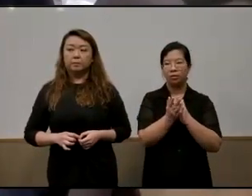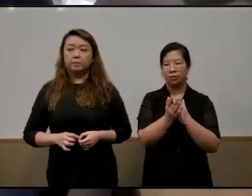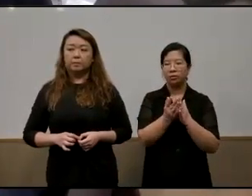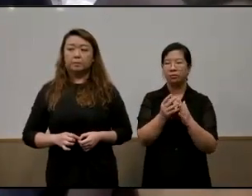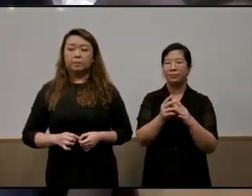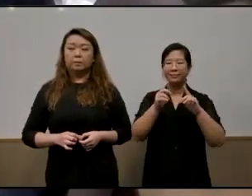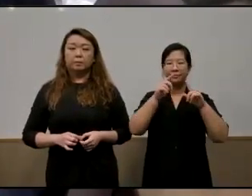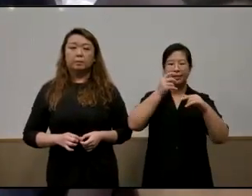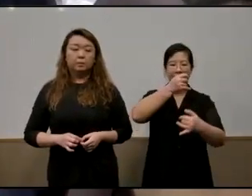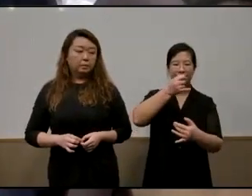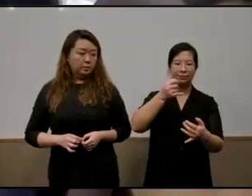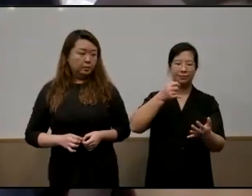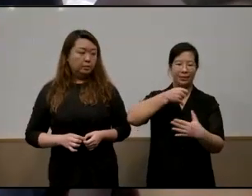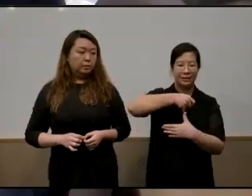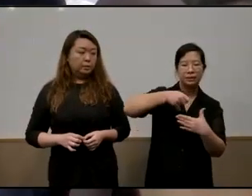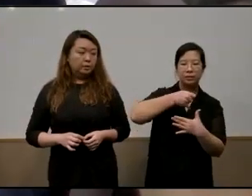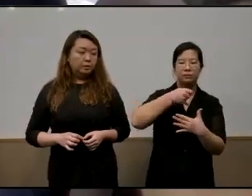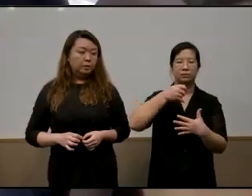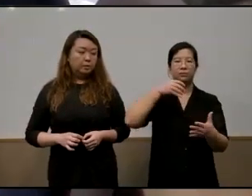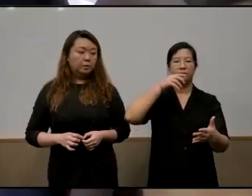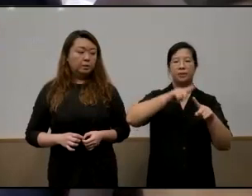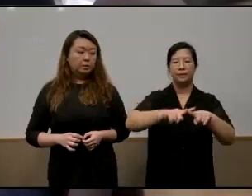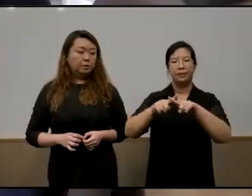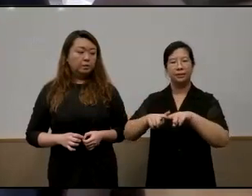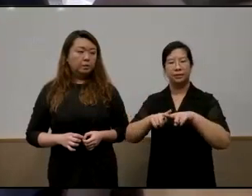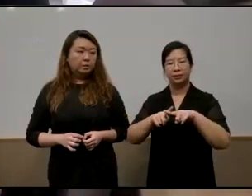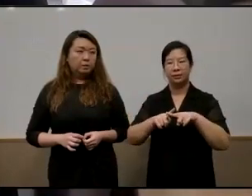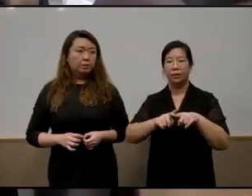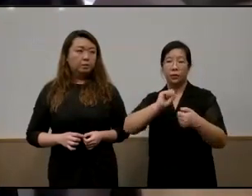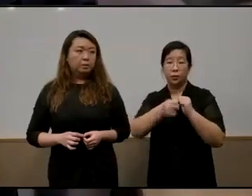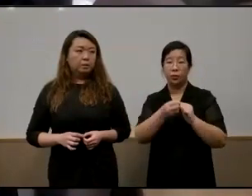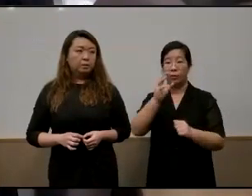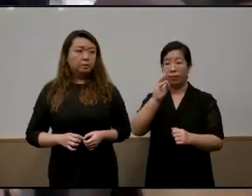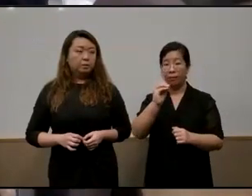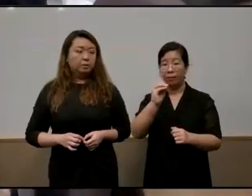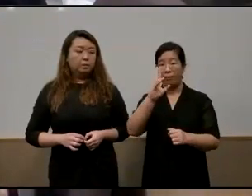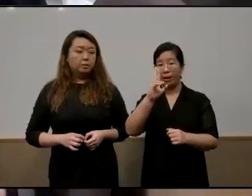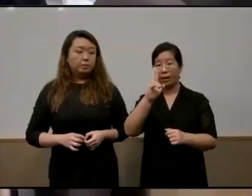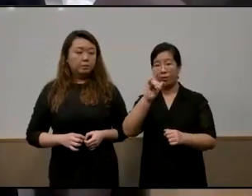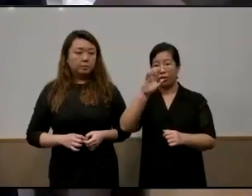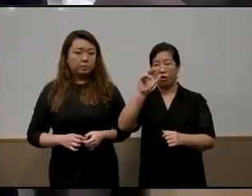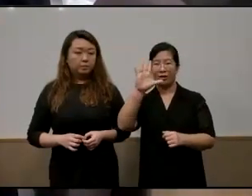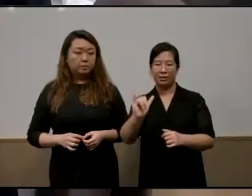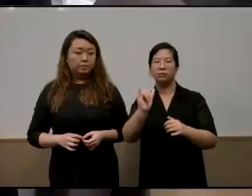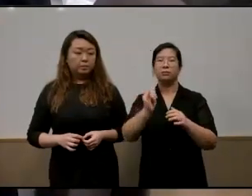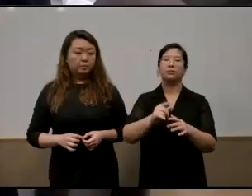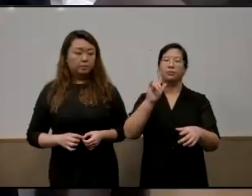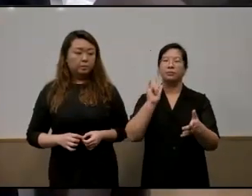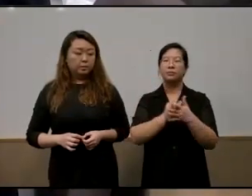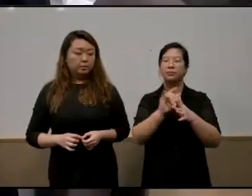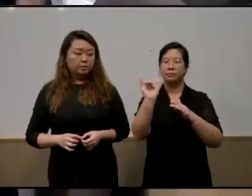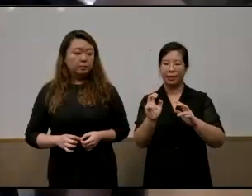interdependency so meritocracy um provides a more hierarchical frame of seeing society